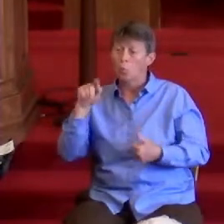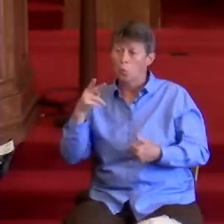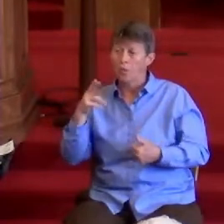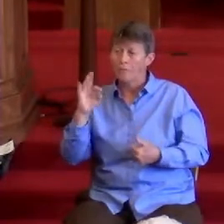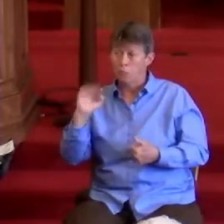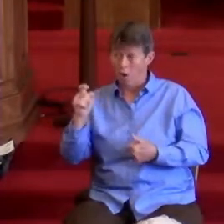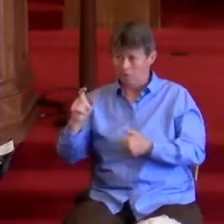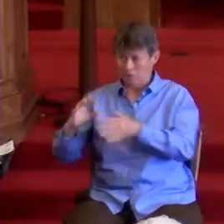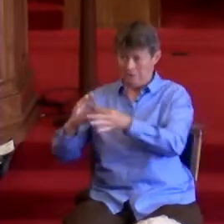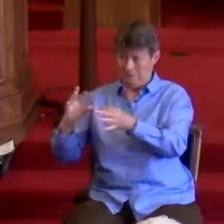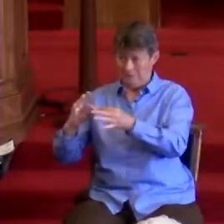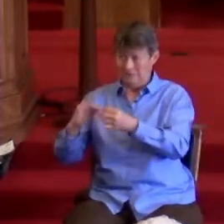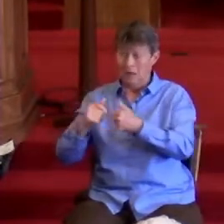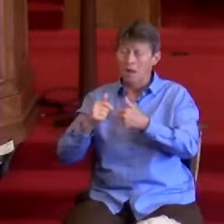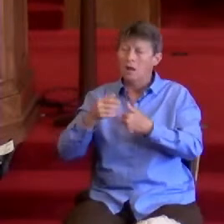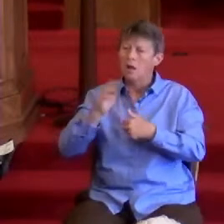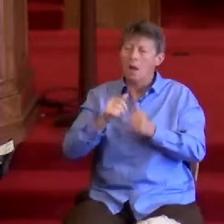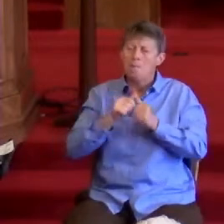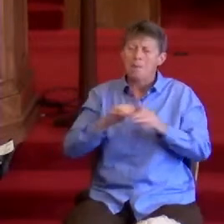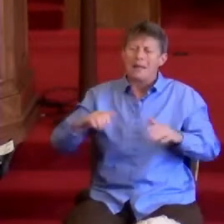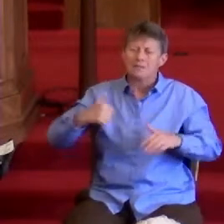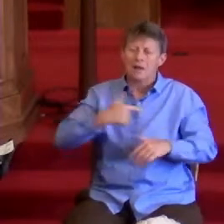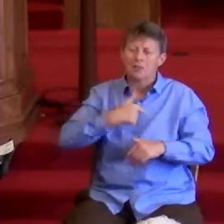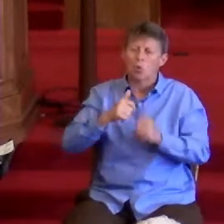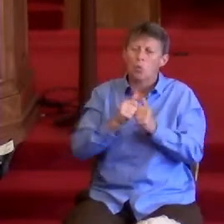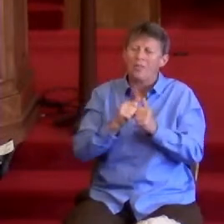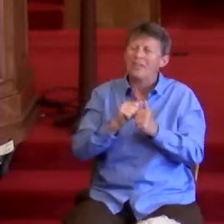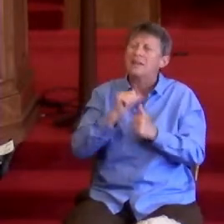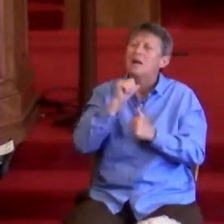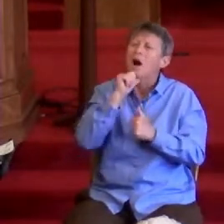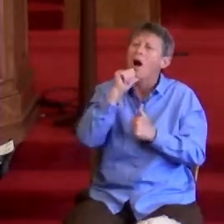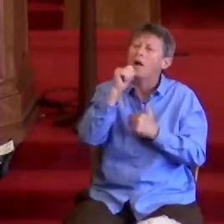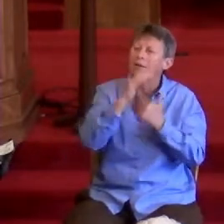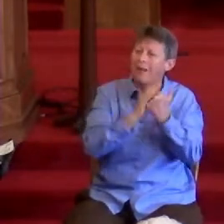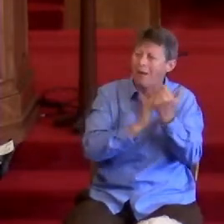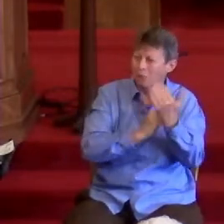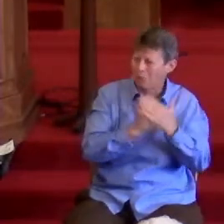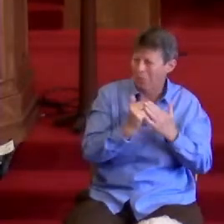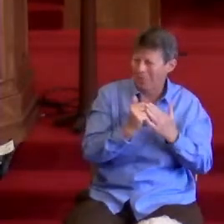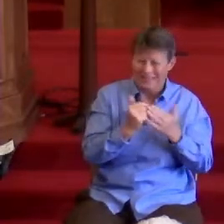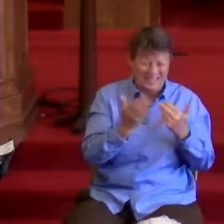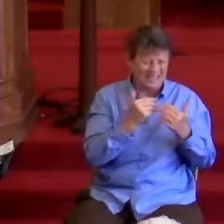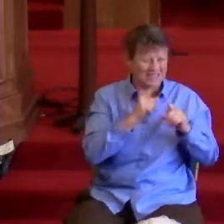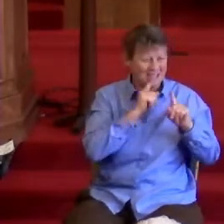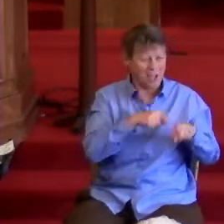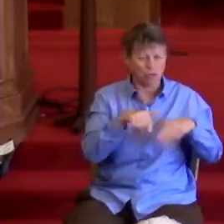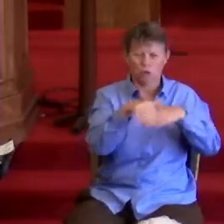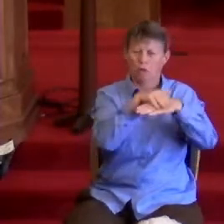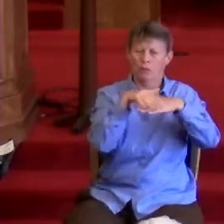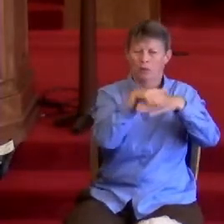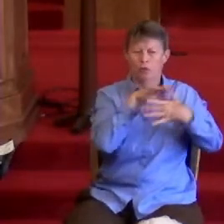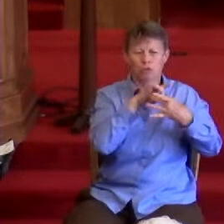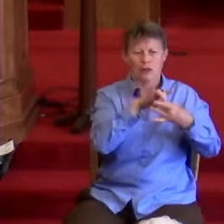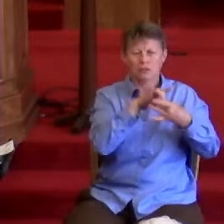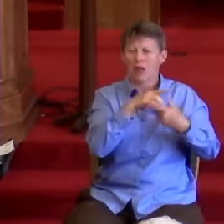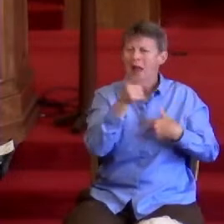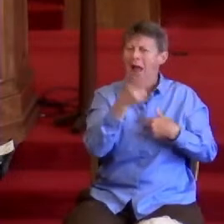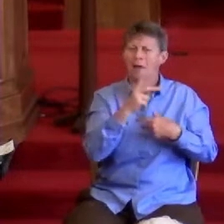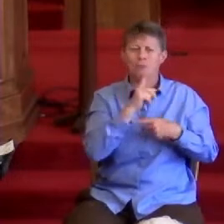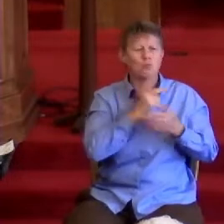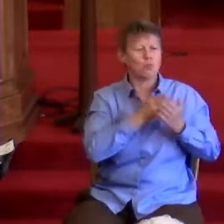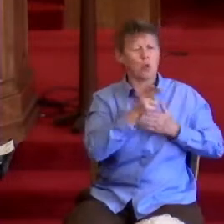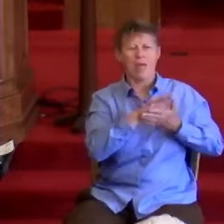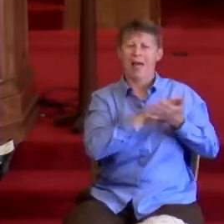discomfort at easy answers, half-truths, and superficial relationships so that we may